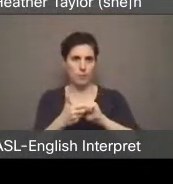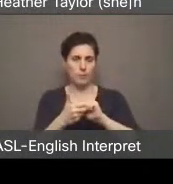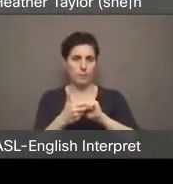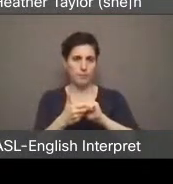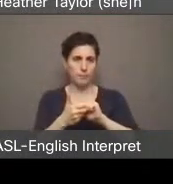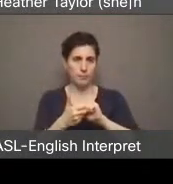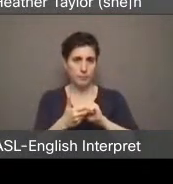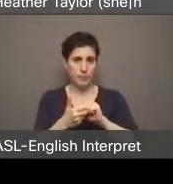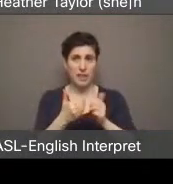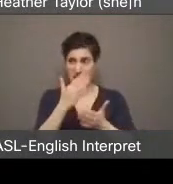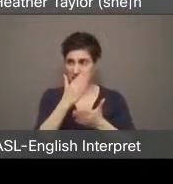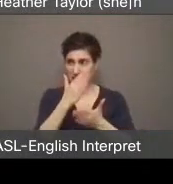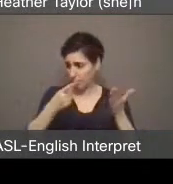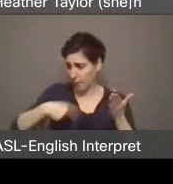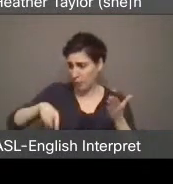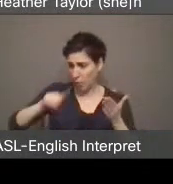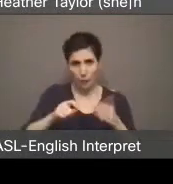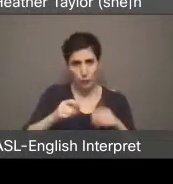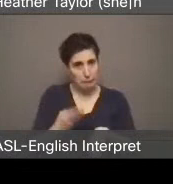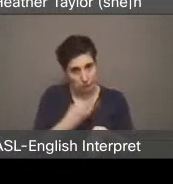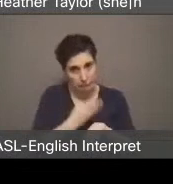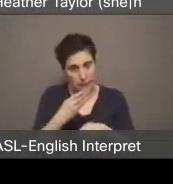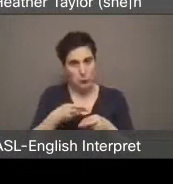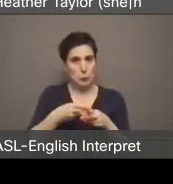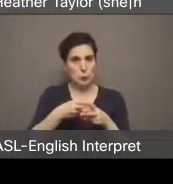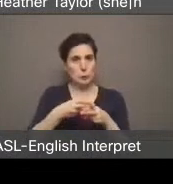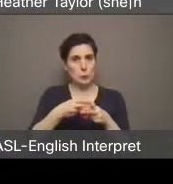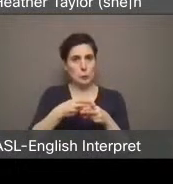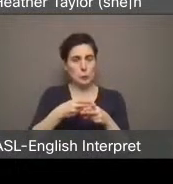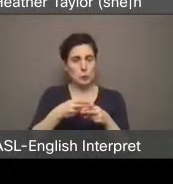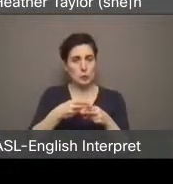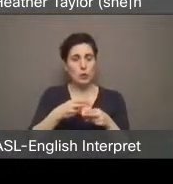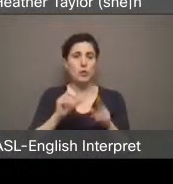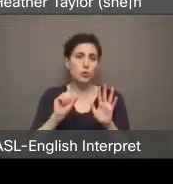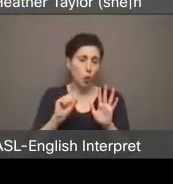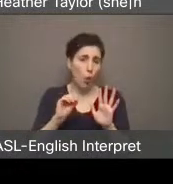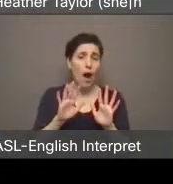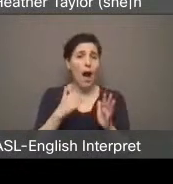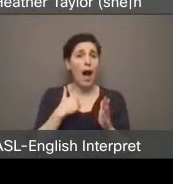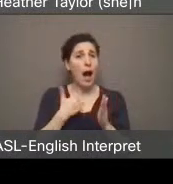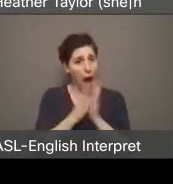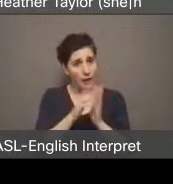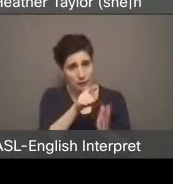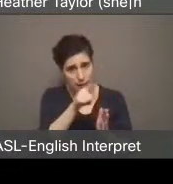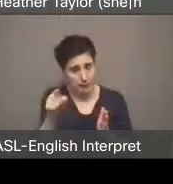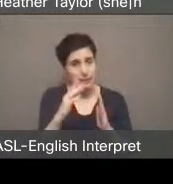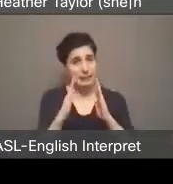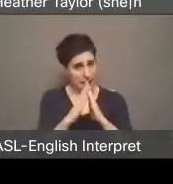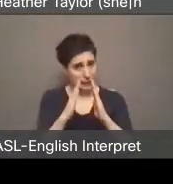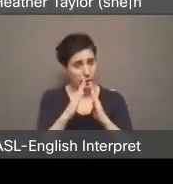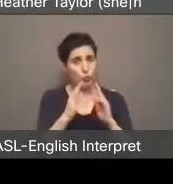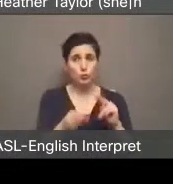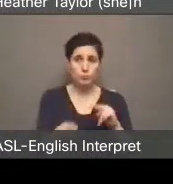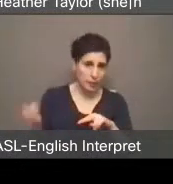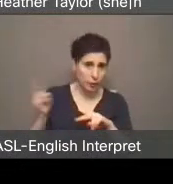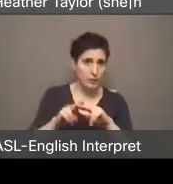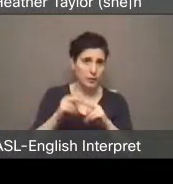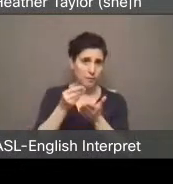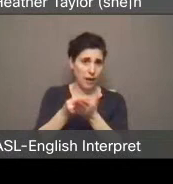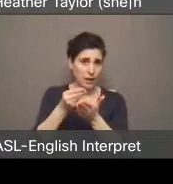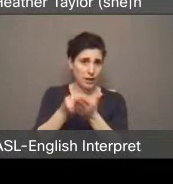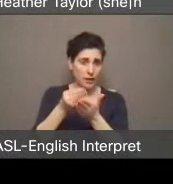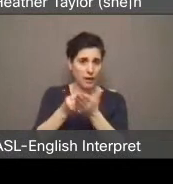for reconstruction. For this reason, I am executing today for the City to increase funding for the numbers of